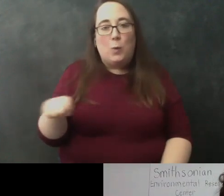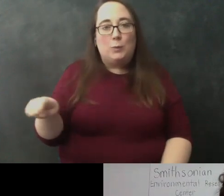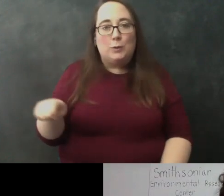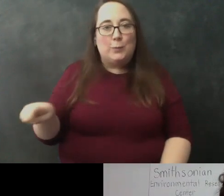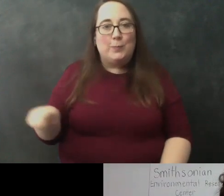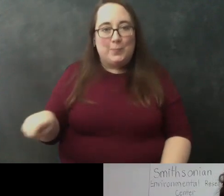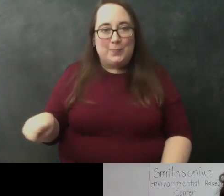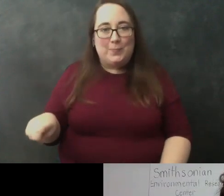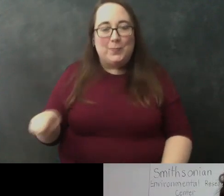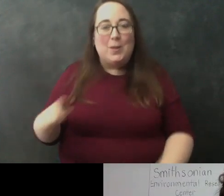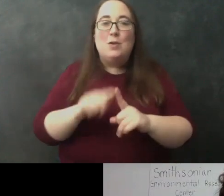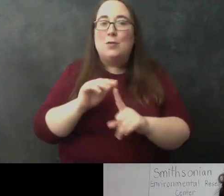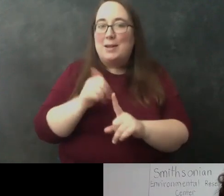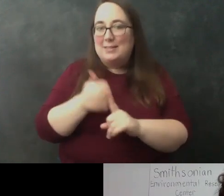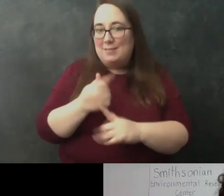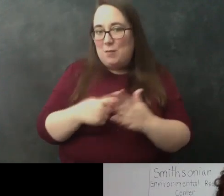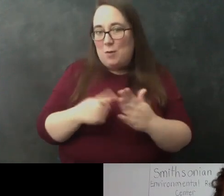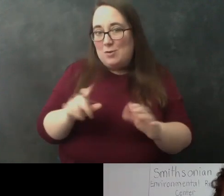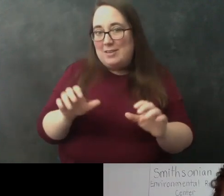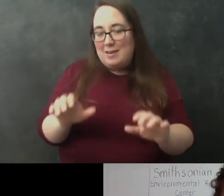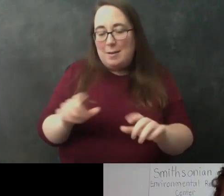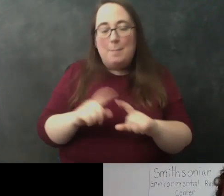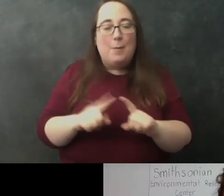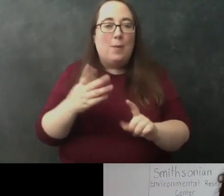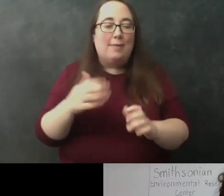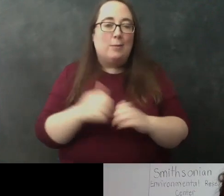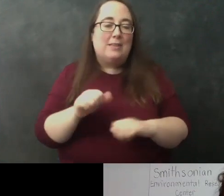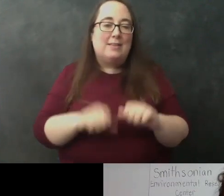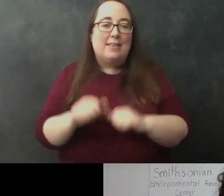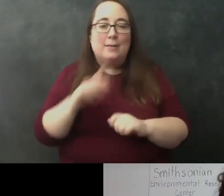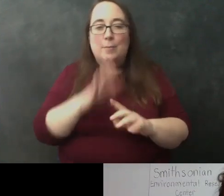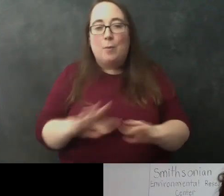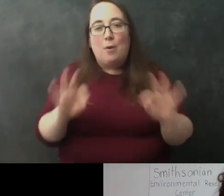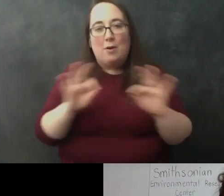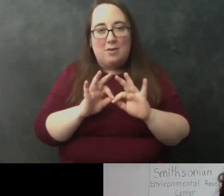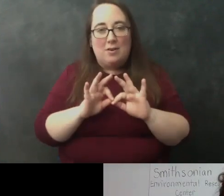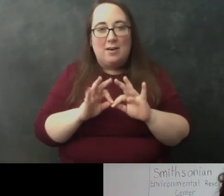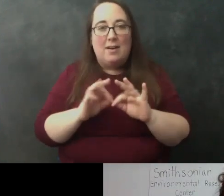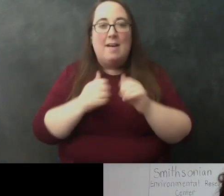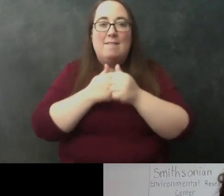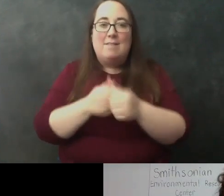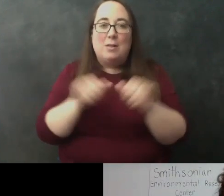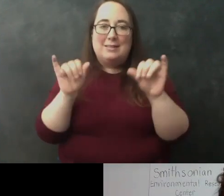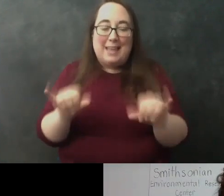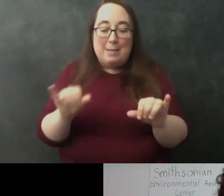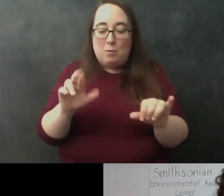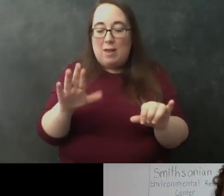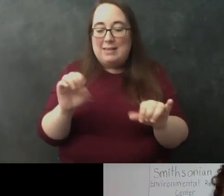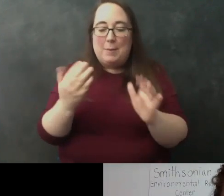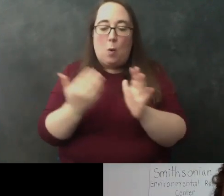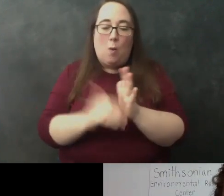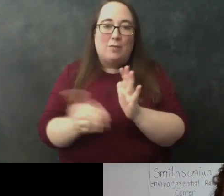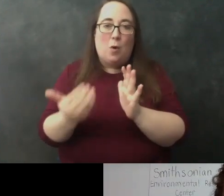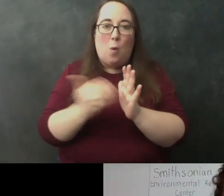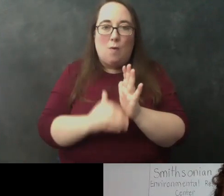only to remind yourself of what you did but one of the things in science it's really important is being able to follow the same recipe over and over and over again and be able to